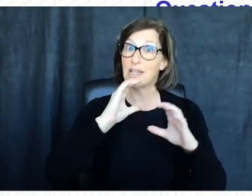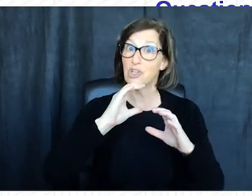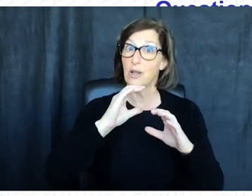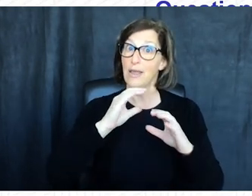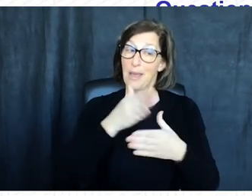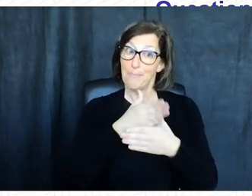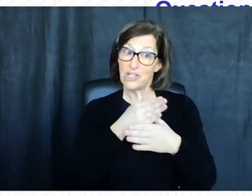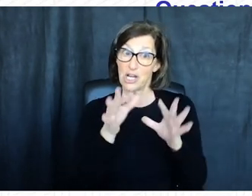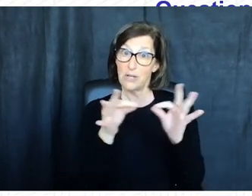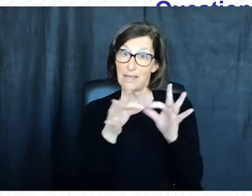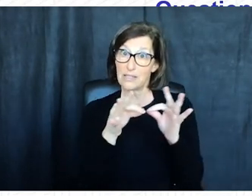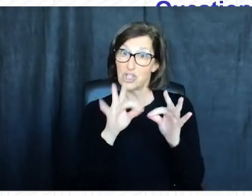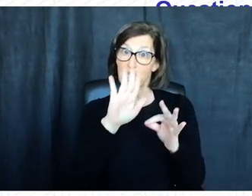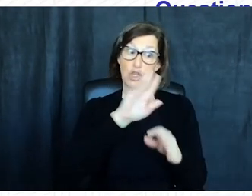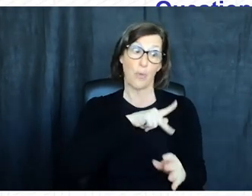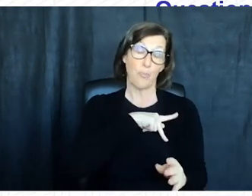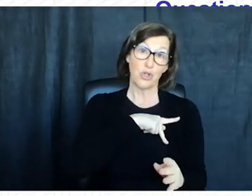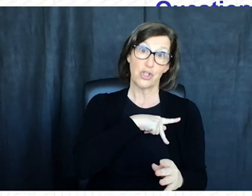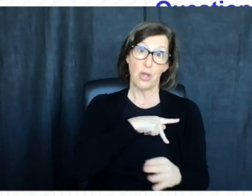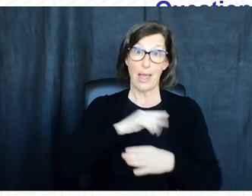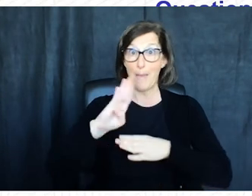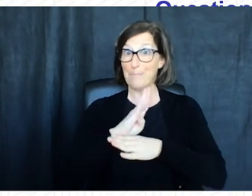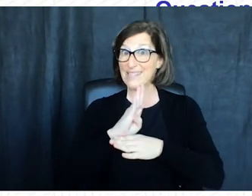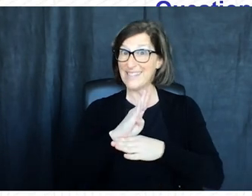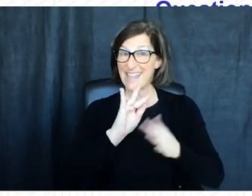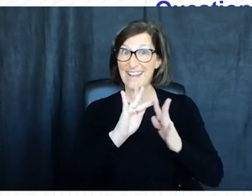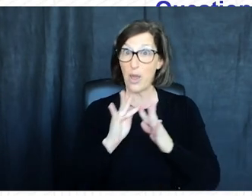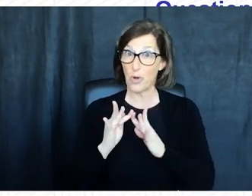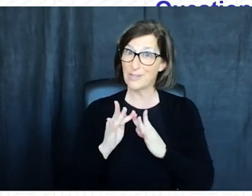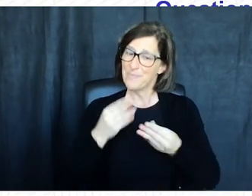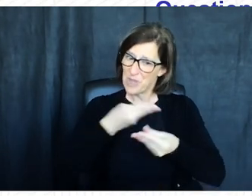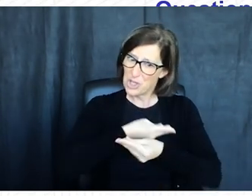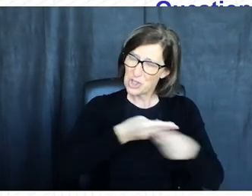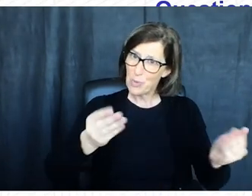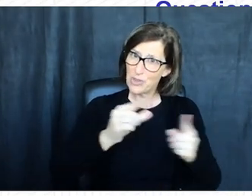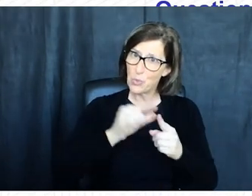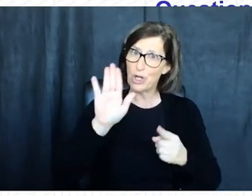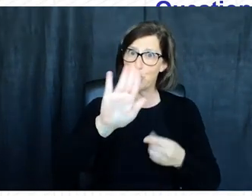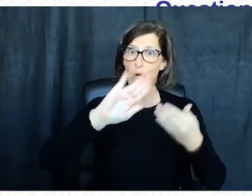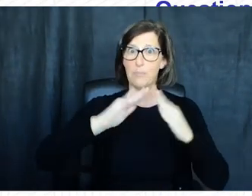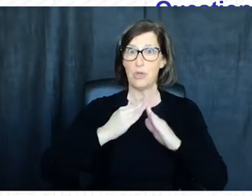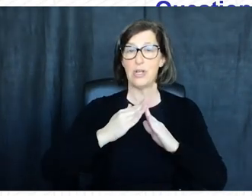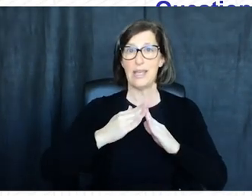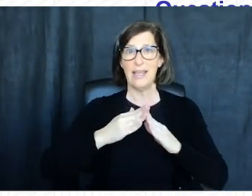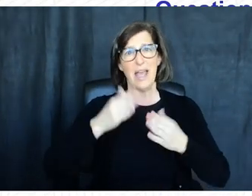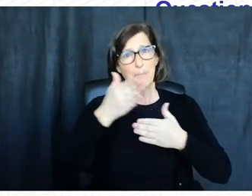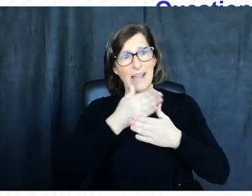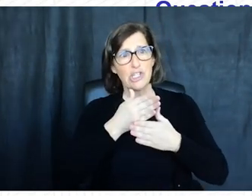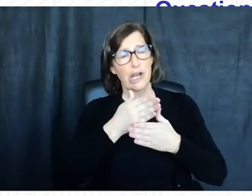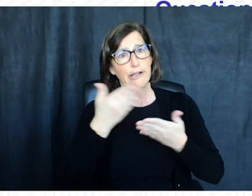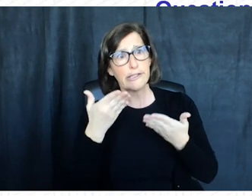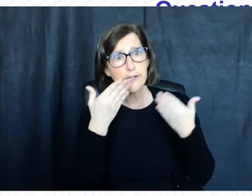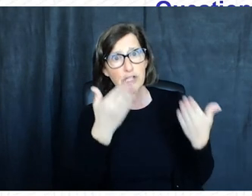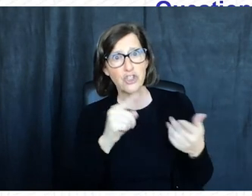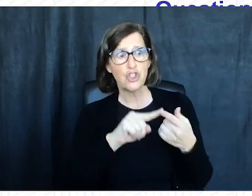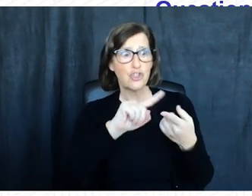security awareness month messages among your personal and professional networks so help spread the word in your communities by passing on cyber security